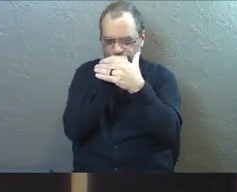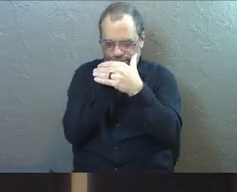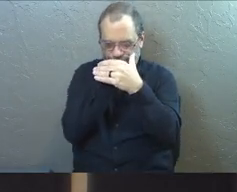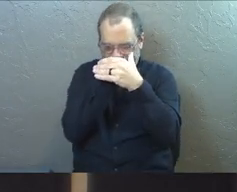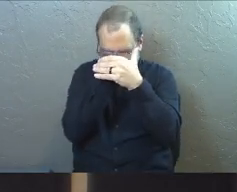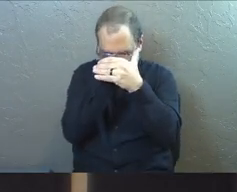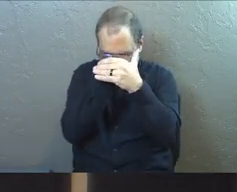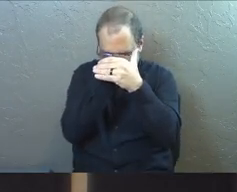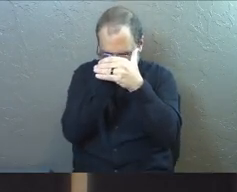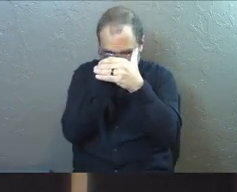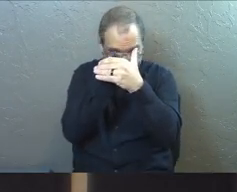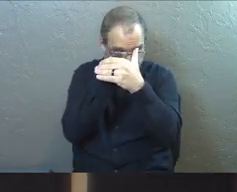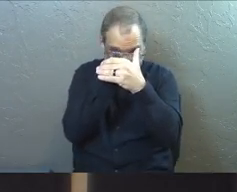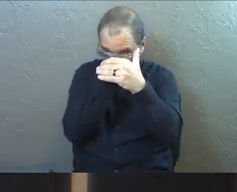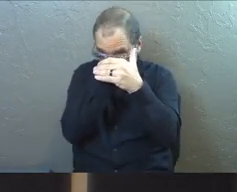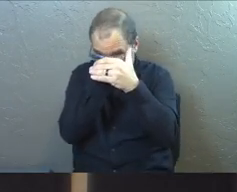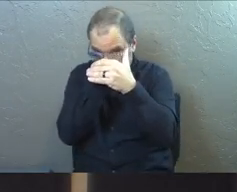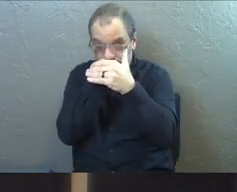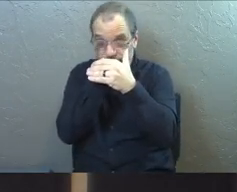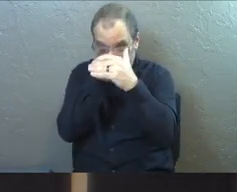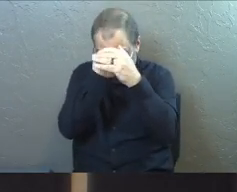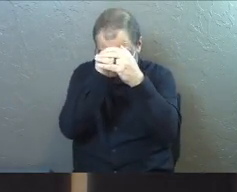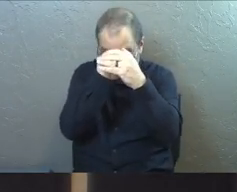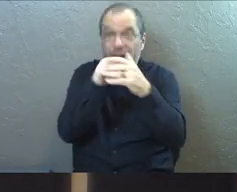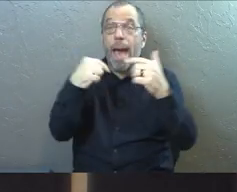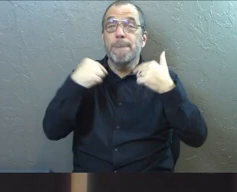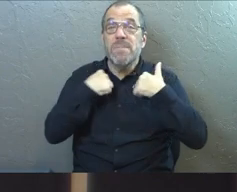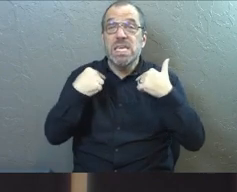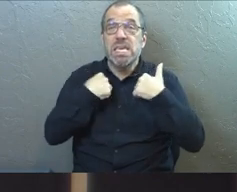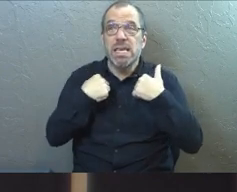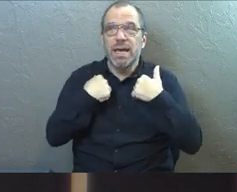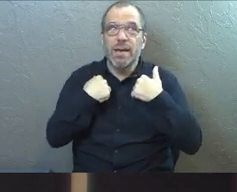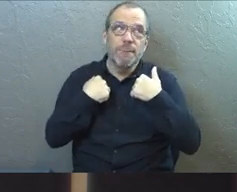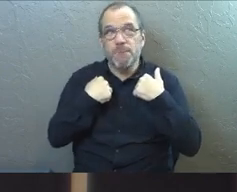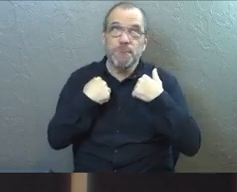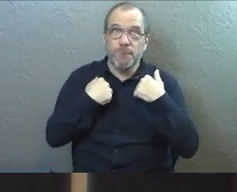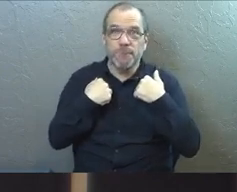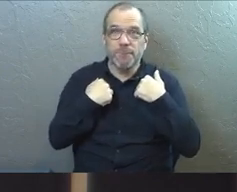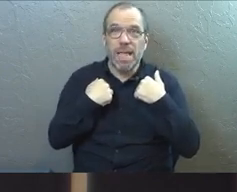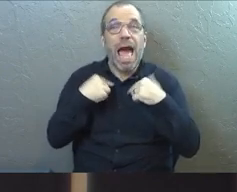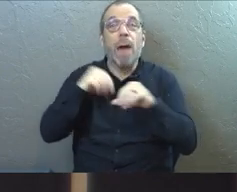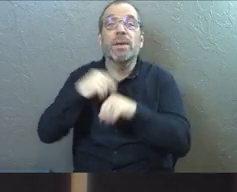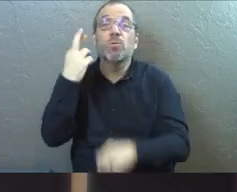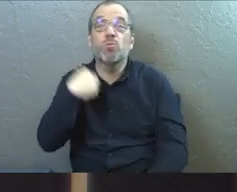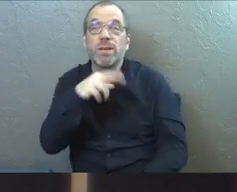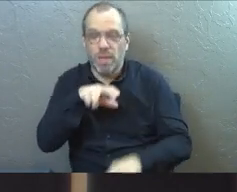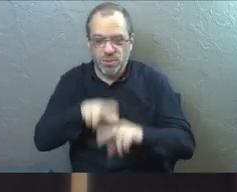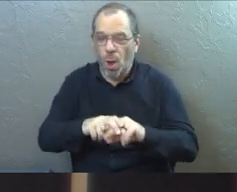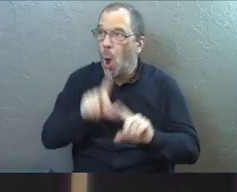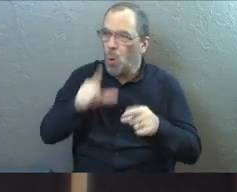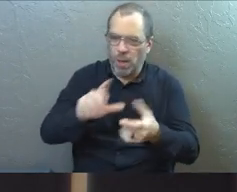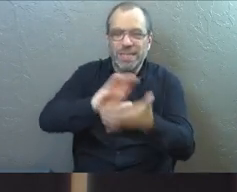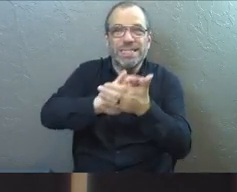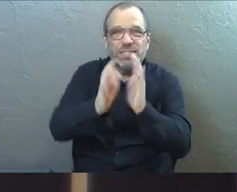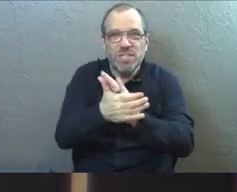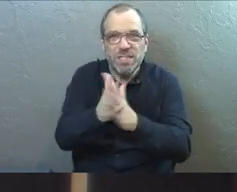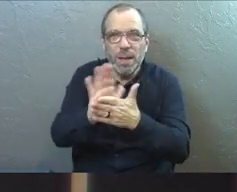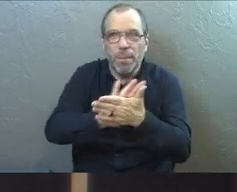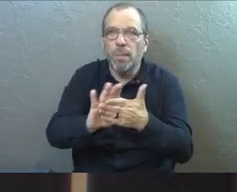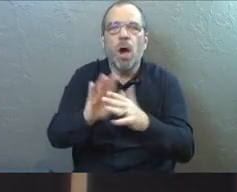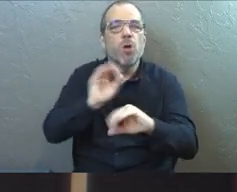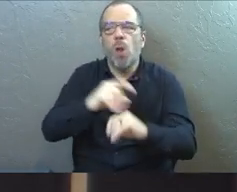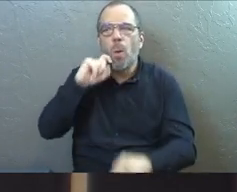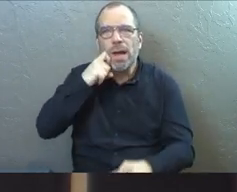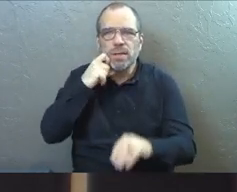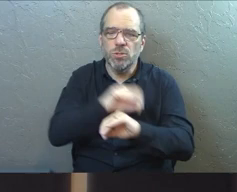possibly can other than at who just said whatever. I'm the person that like, I'll be at a restaurant and I'll order a cheeseburger, but no onions,